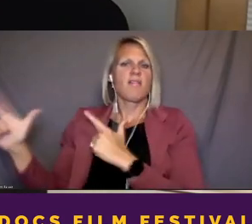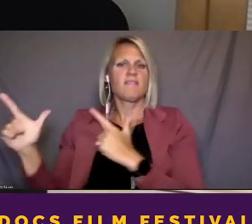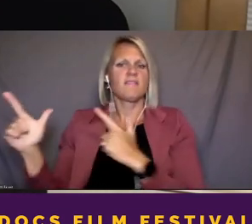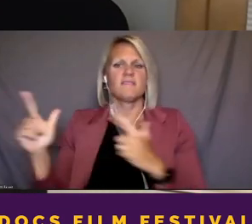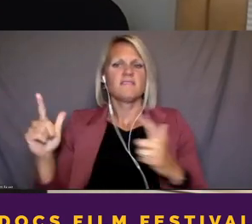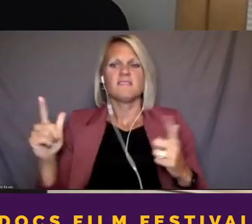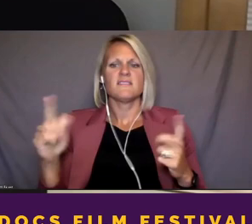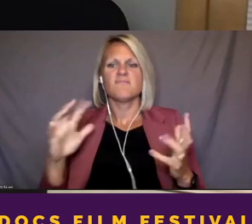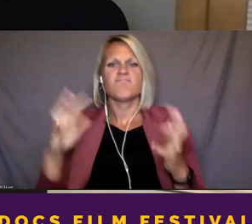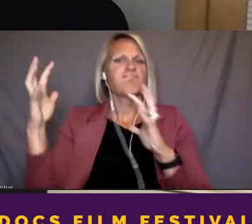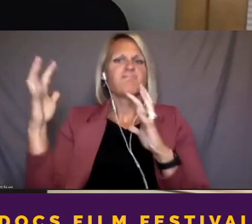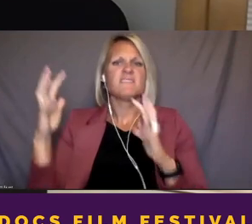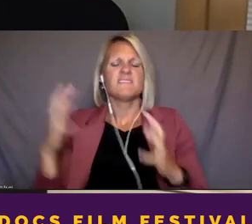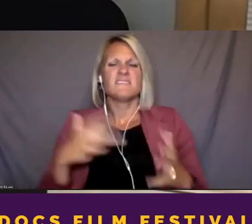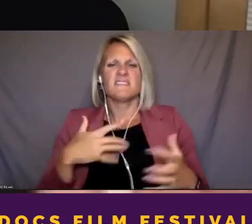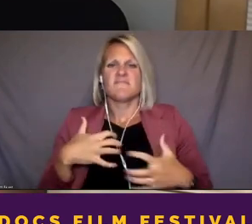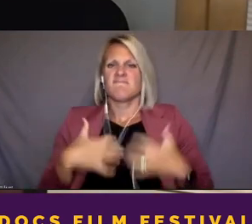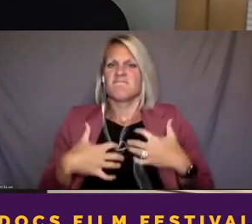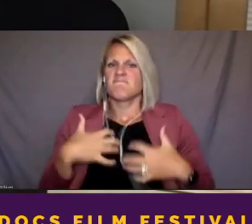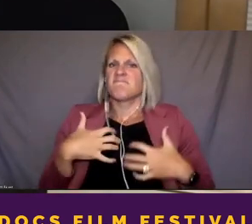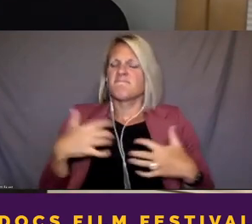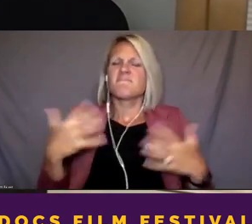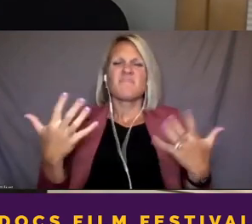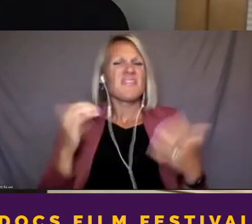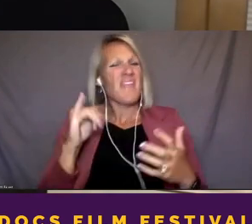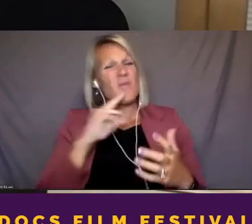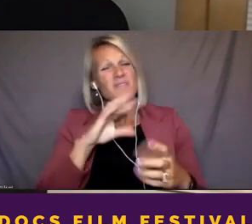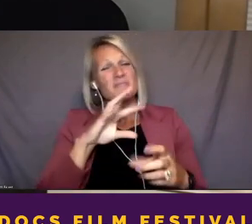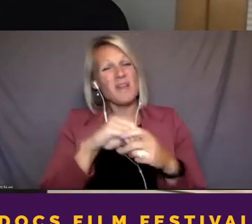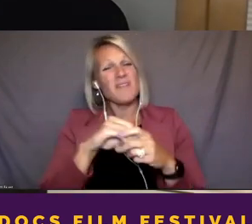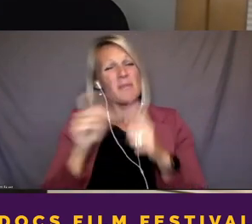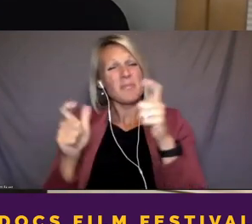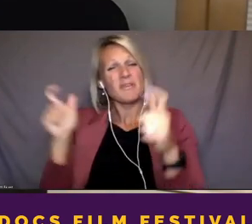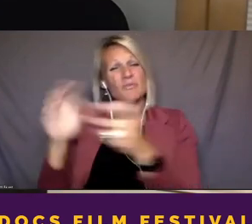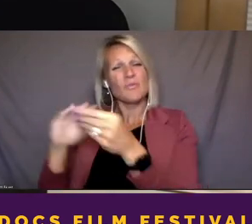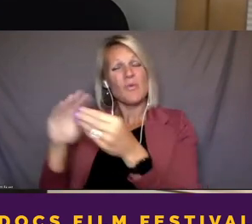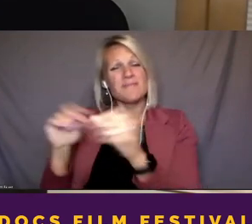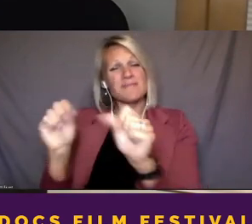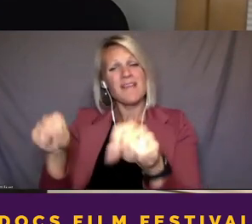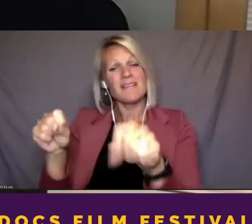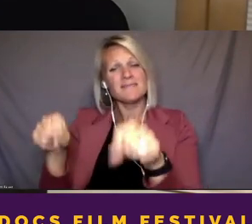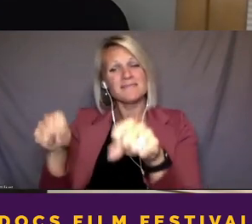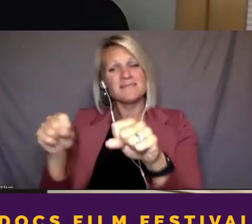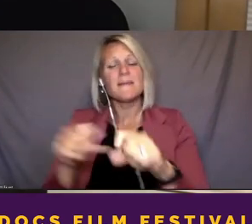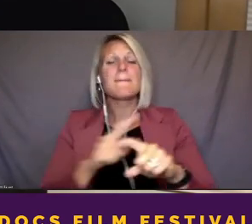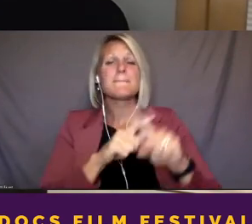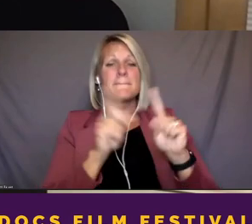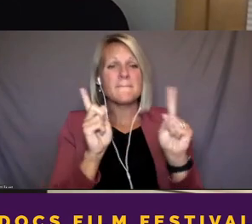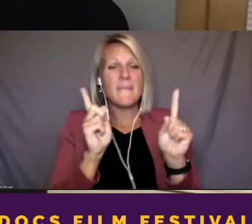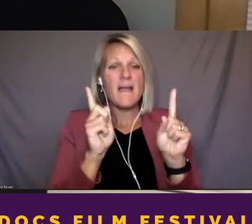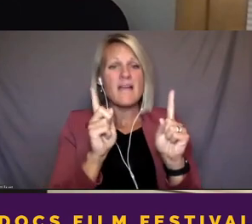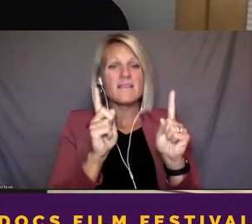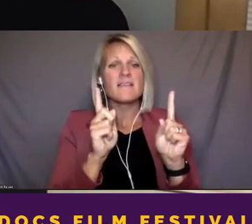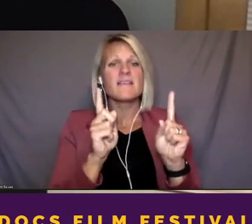sort of a part of the larger story, but also a bit,